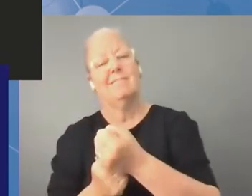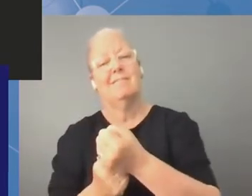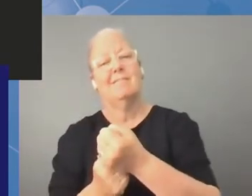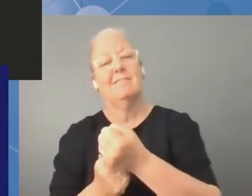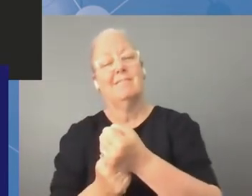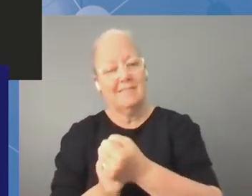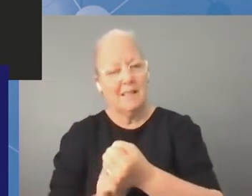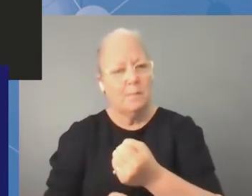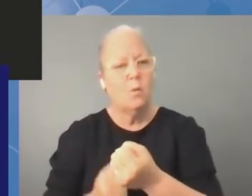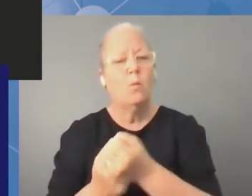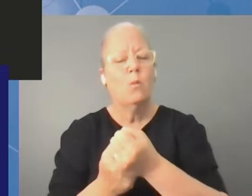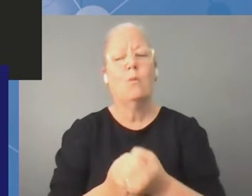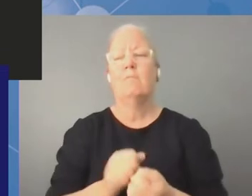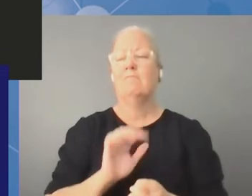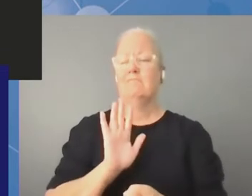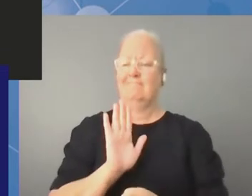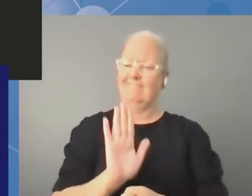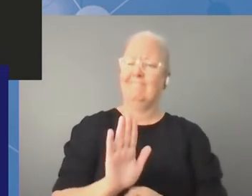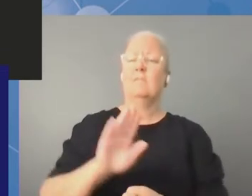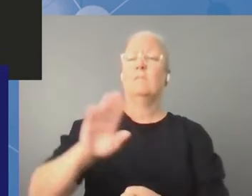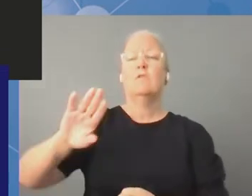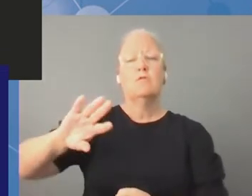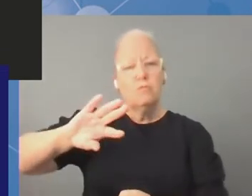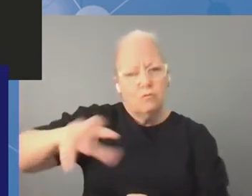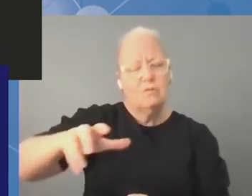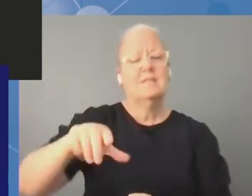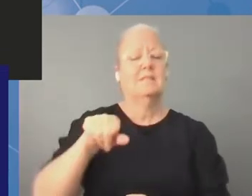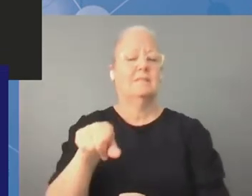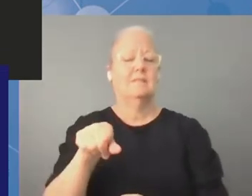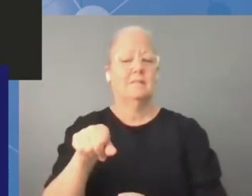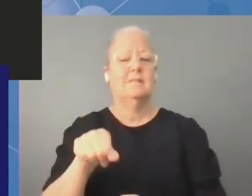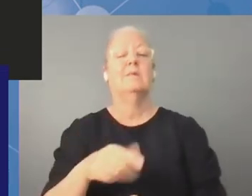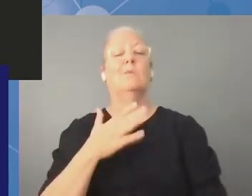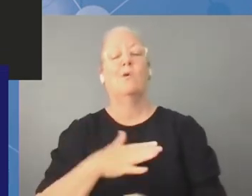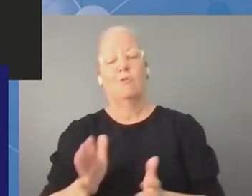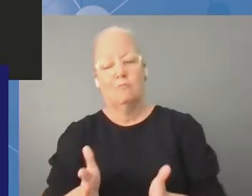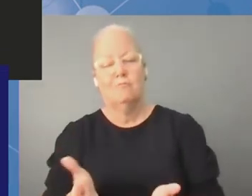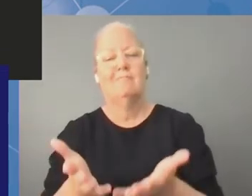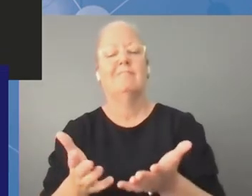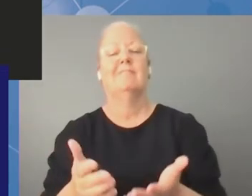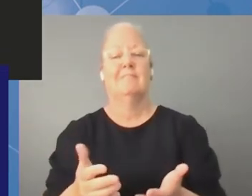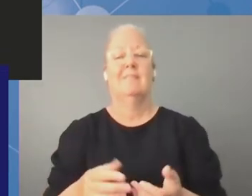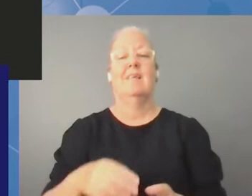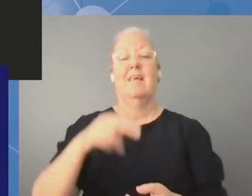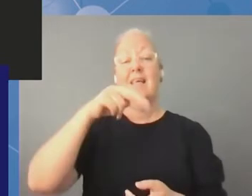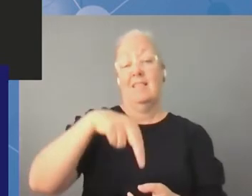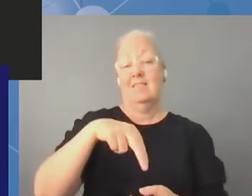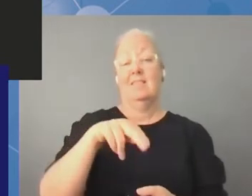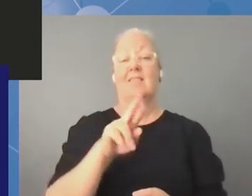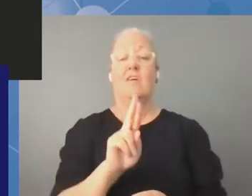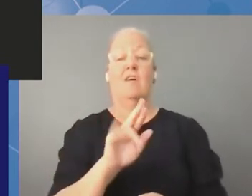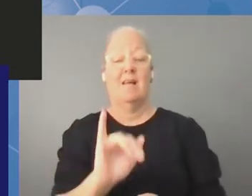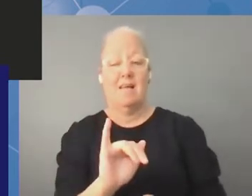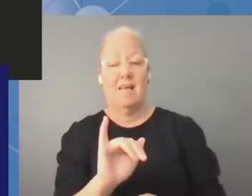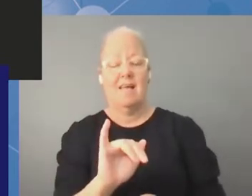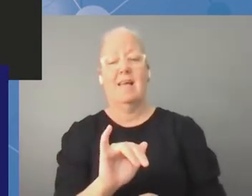in their region to to initiate uh the local nri and then to connect with the uh